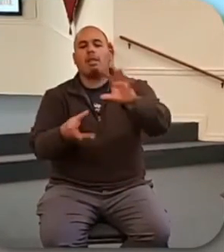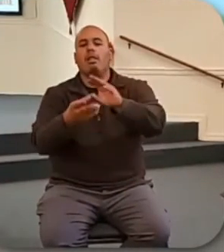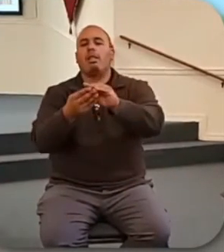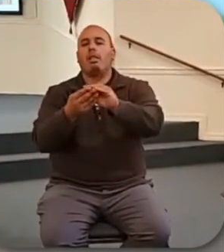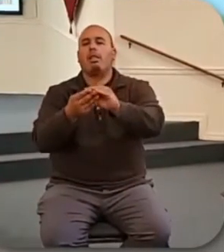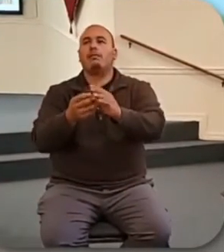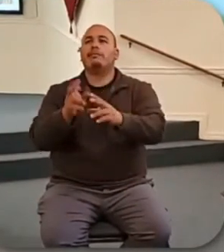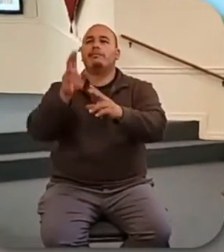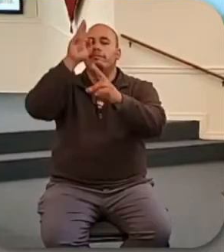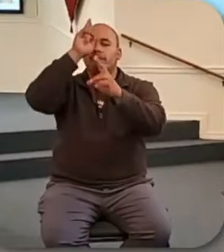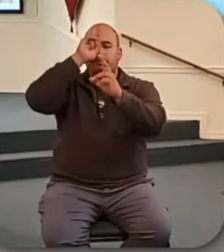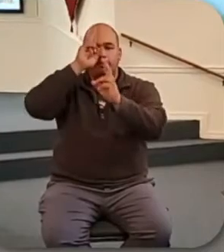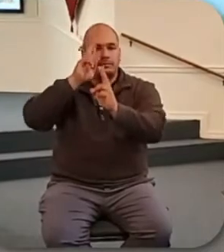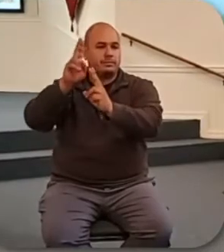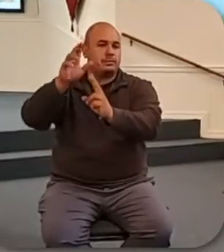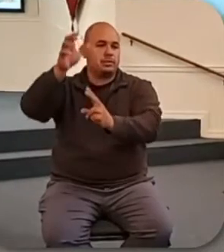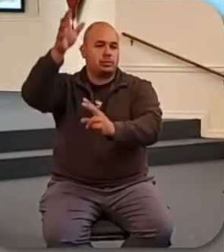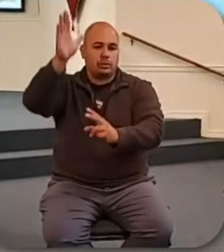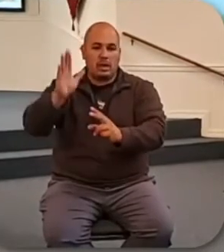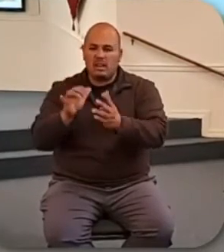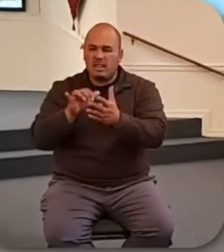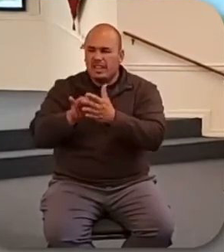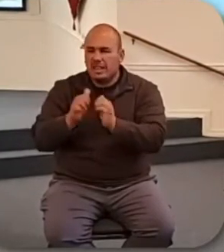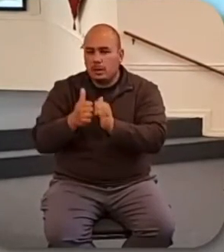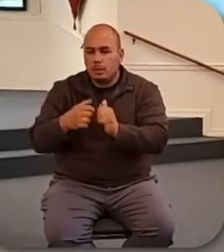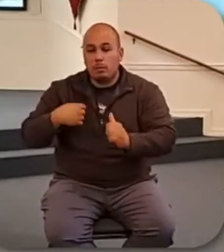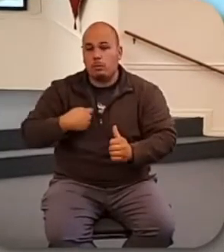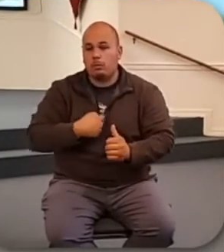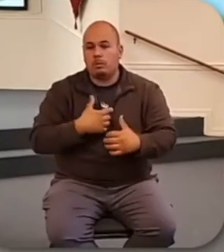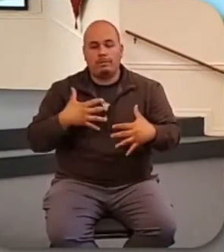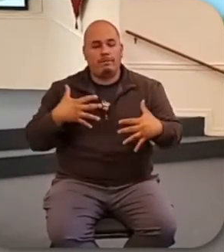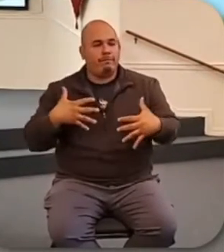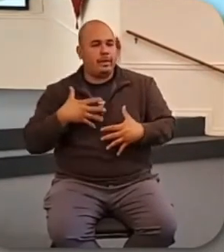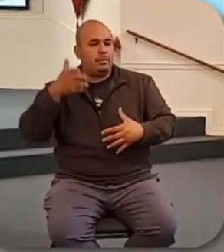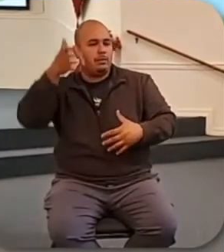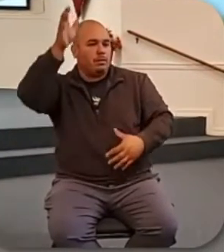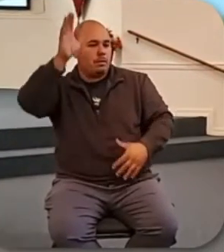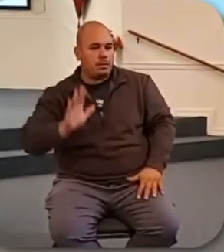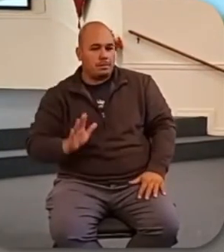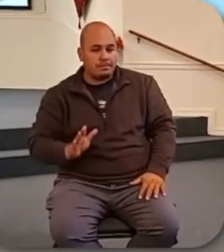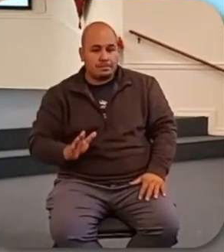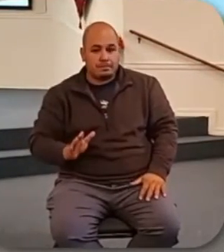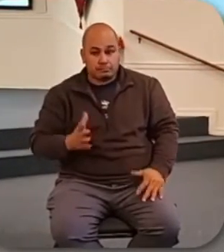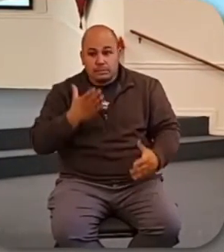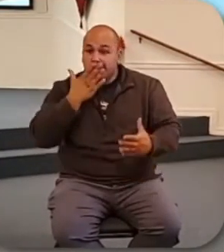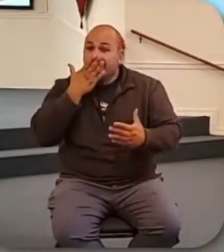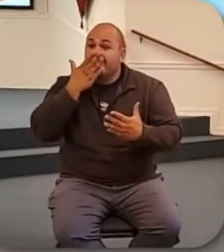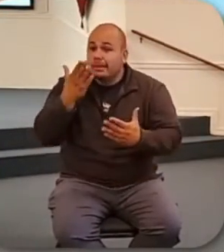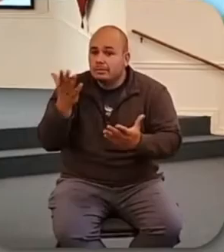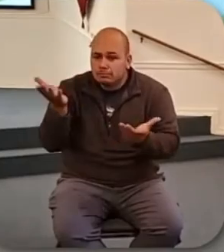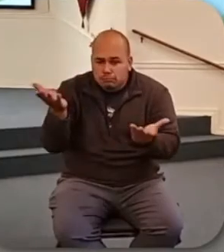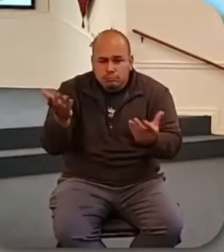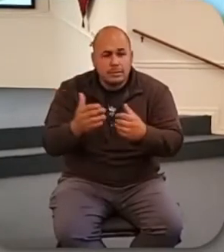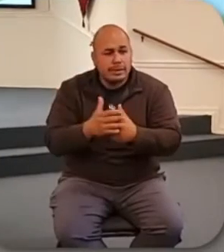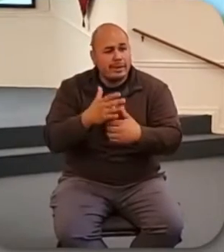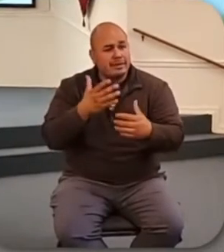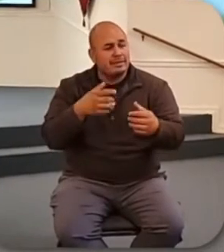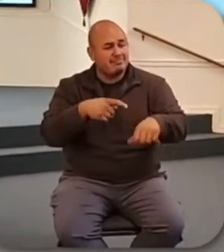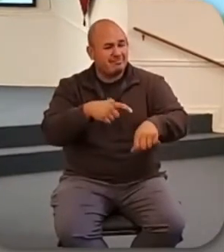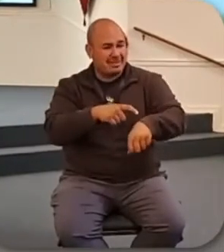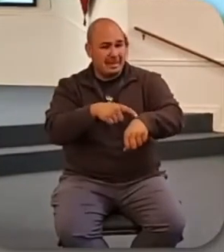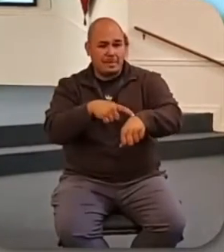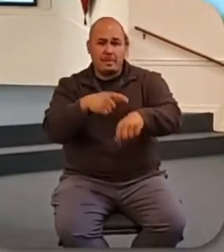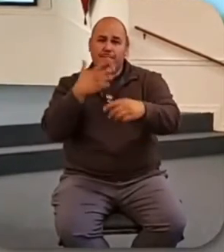God part of how we fear him. And give thanks. Thanksgiving is a